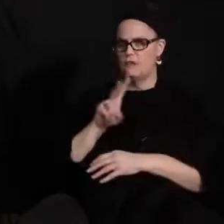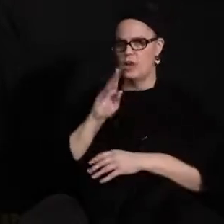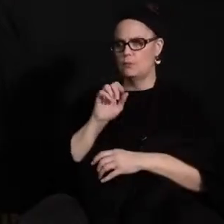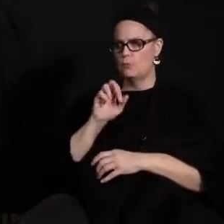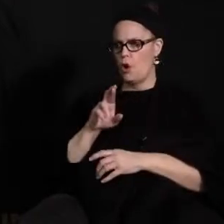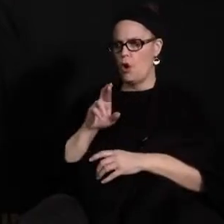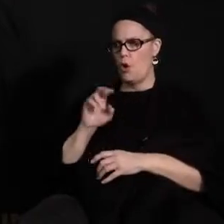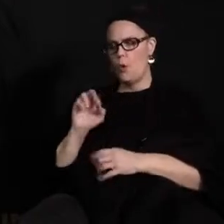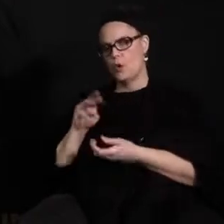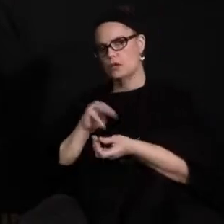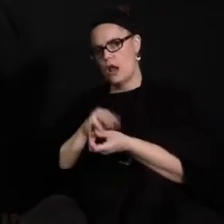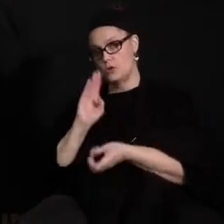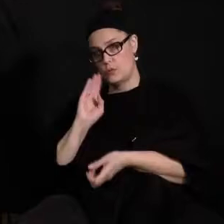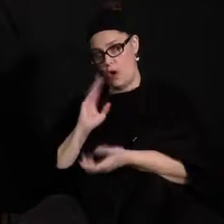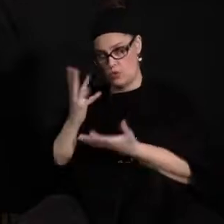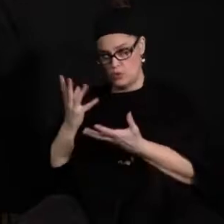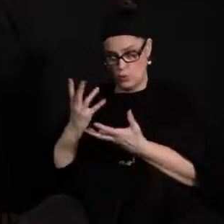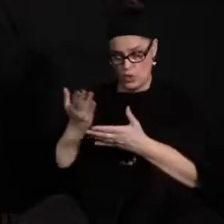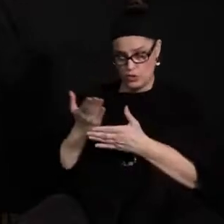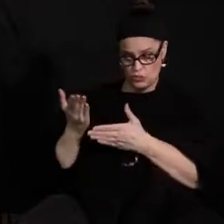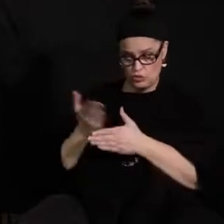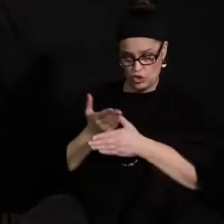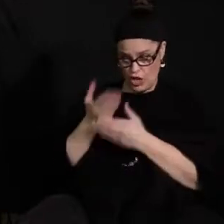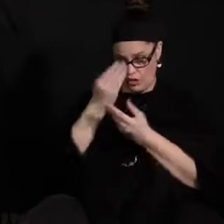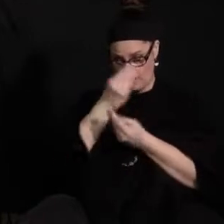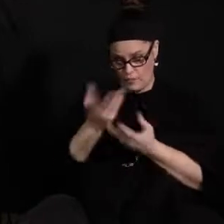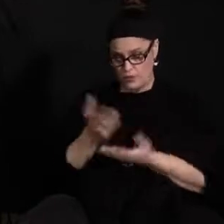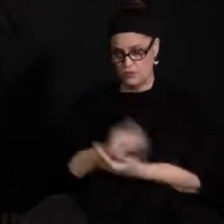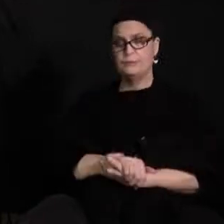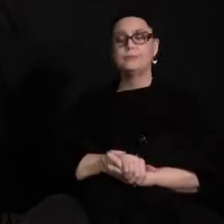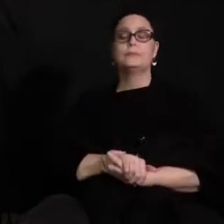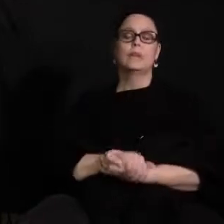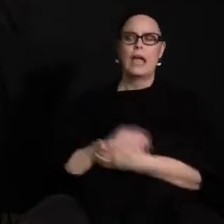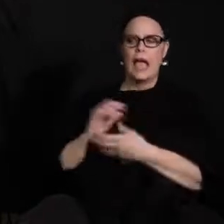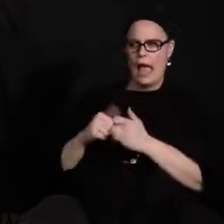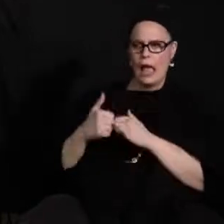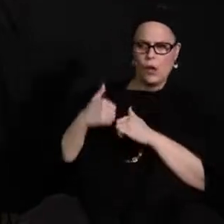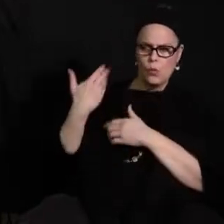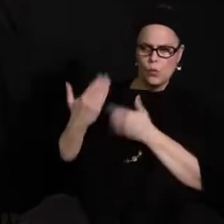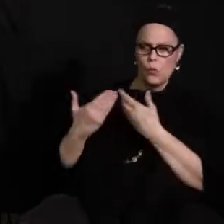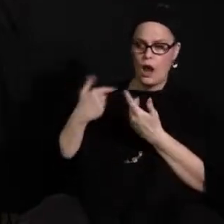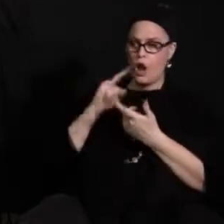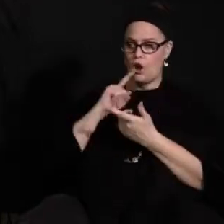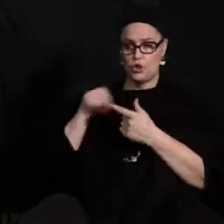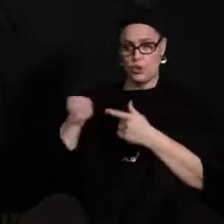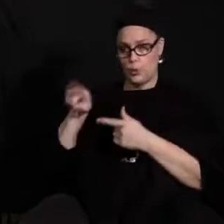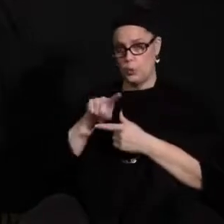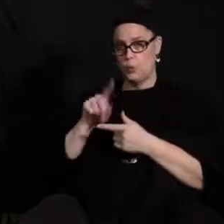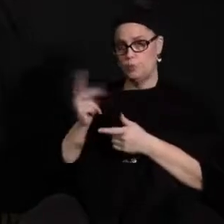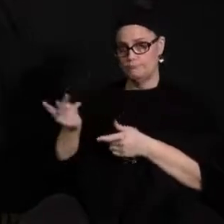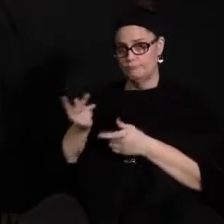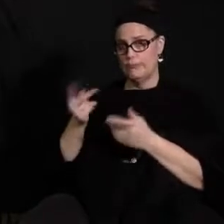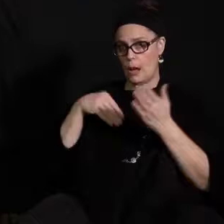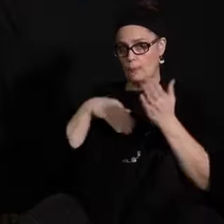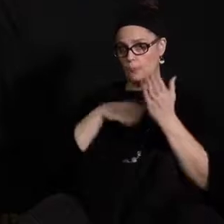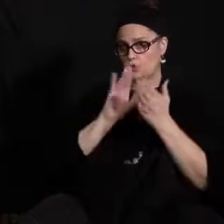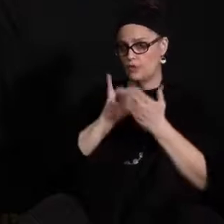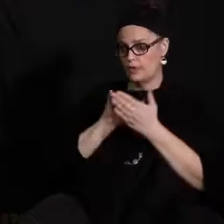dr brown if you want to share anything on how you guys have been approaching this and working with your sites